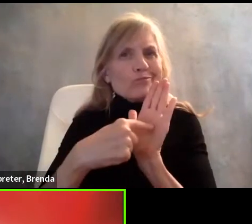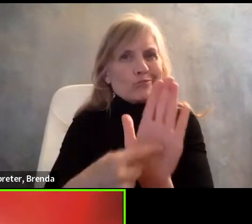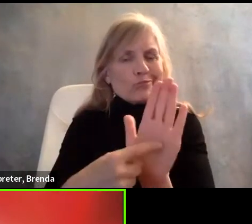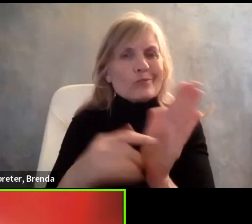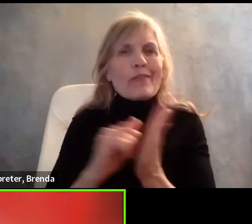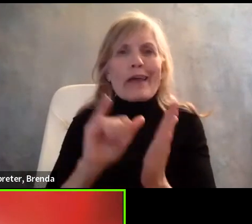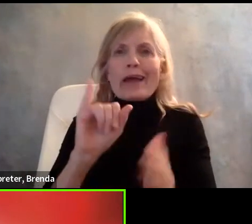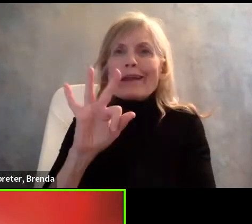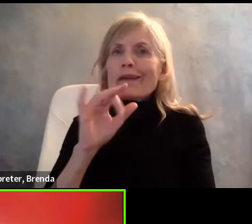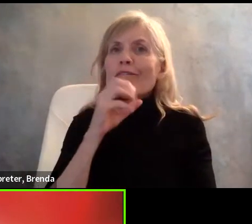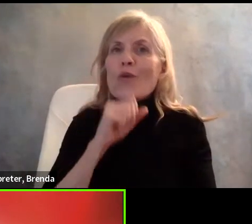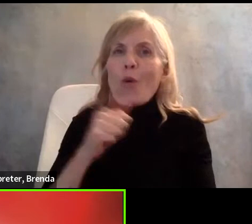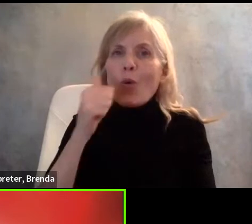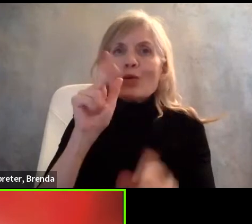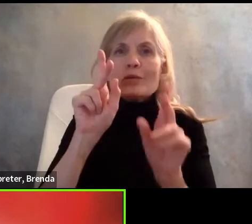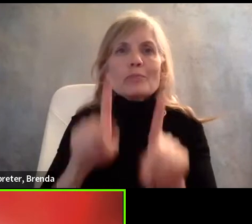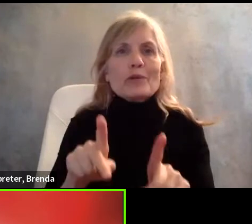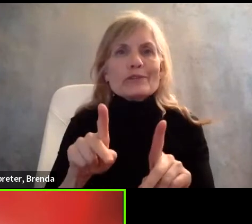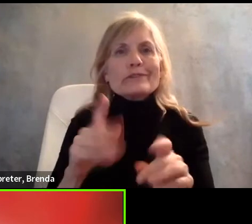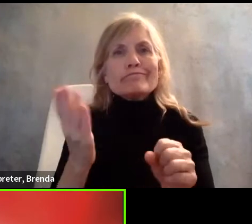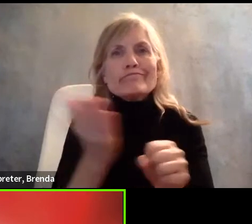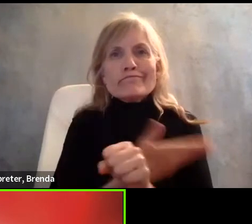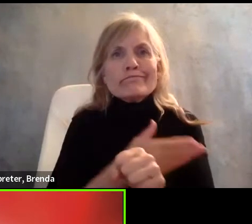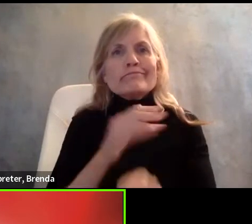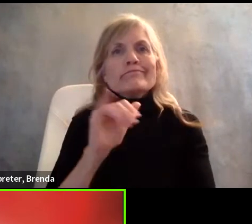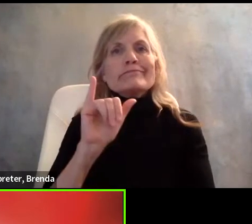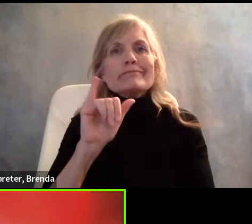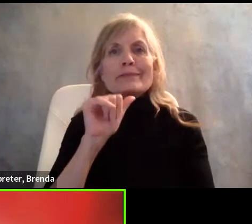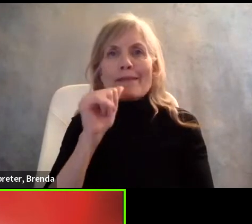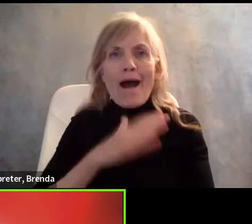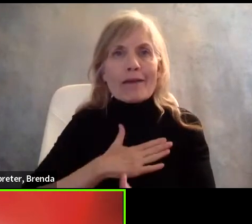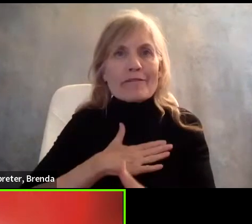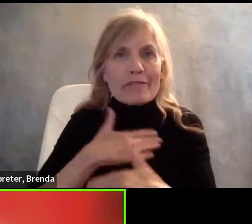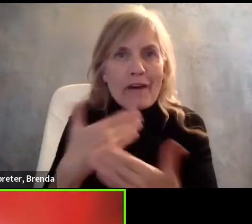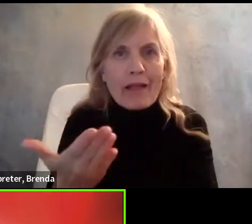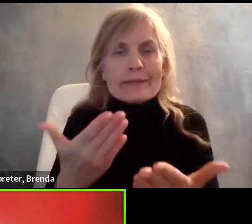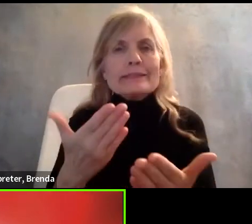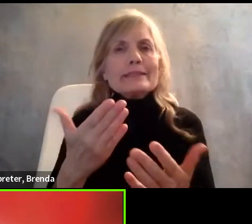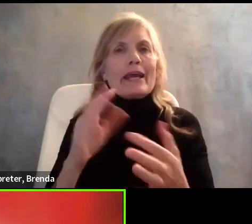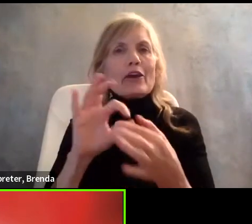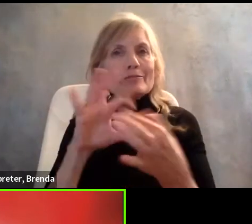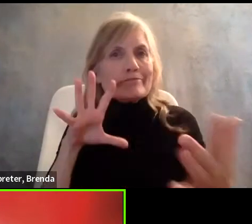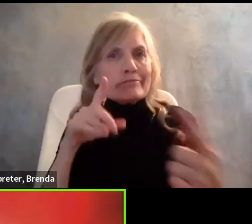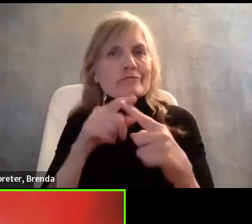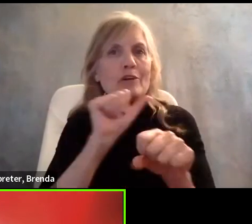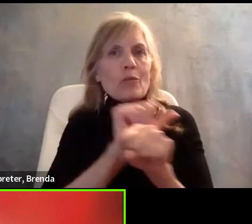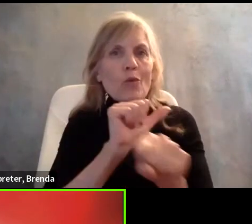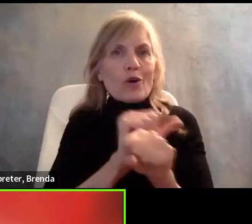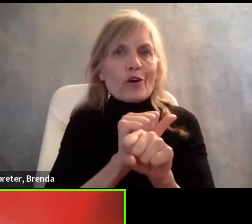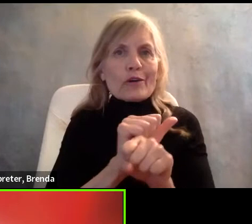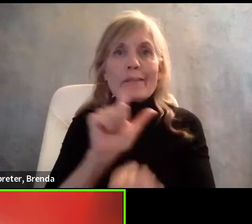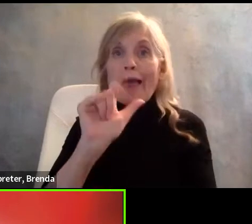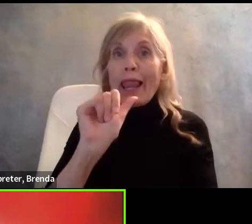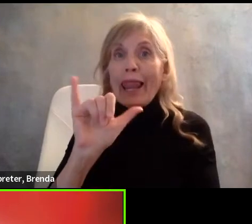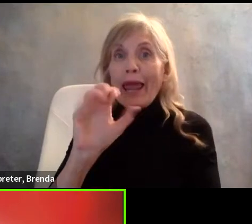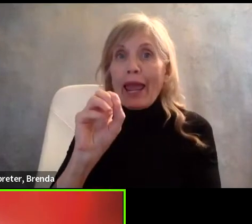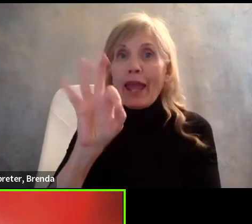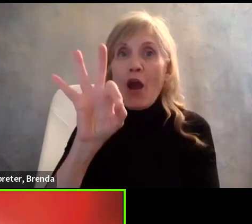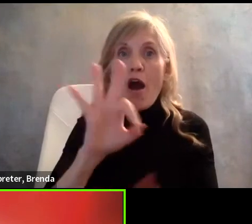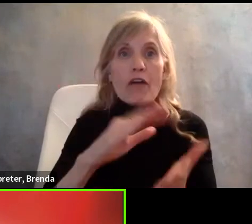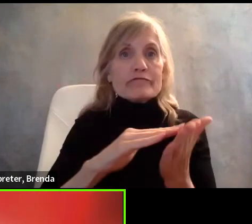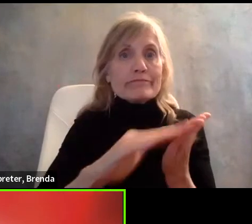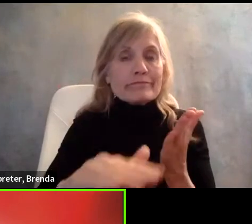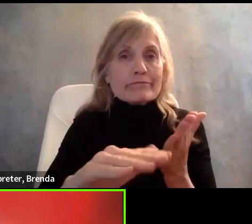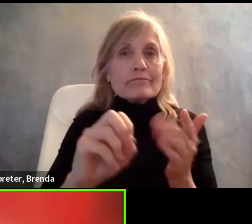an involuntary separation from the workforce, whether that is through layoffs or the mass sort of, you know, pandemic